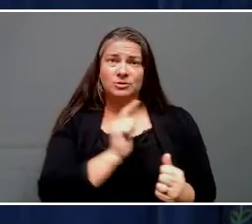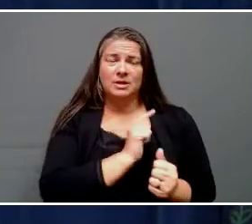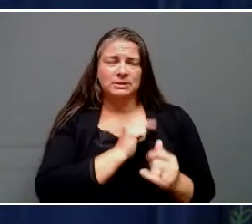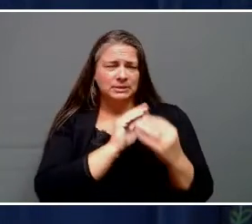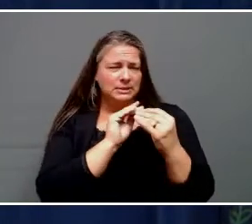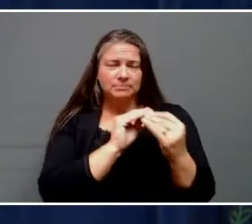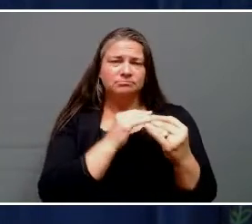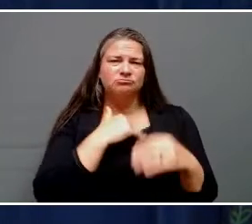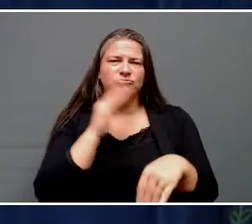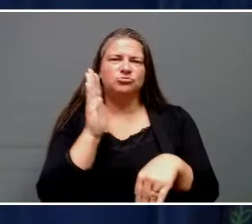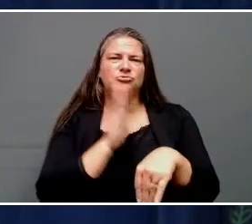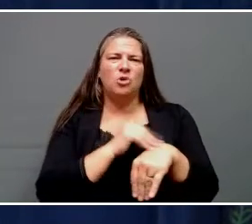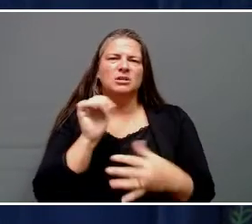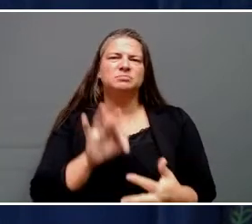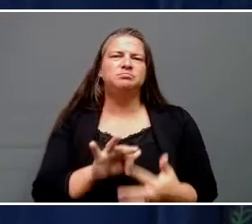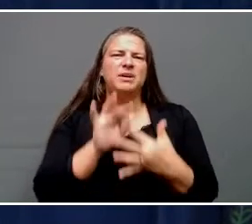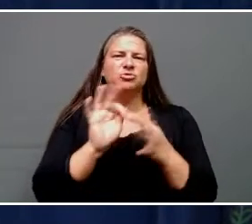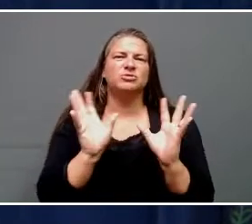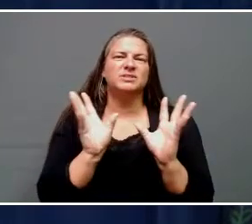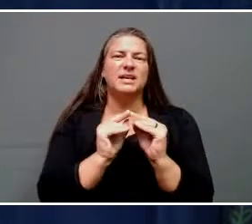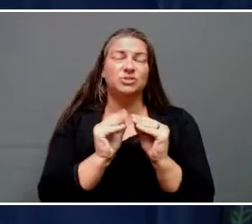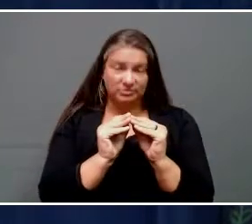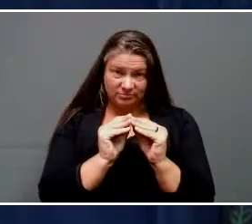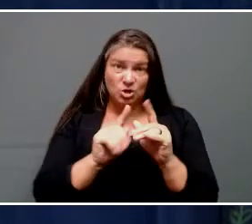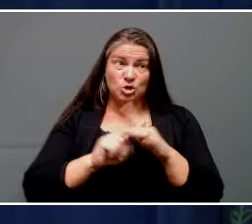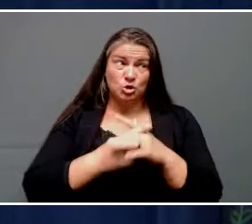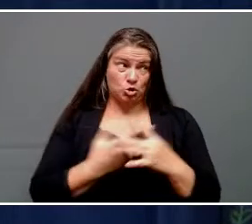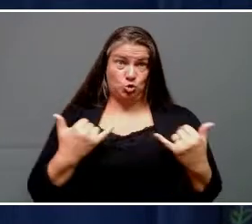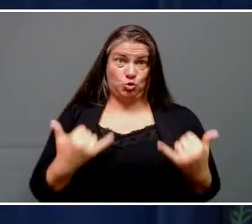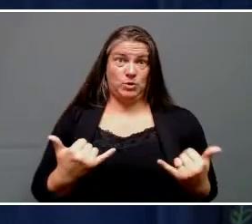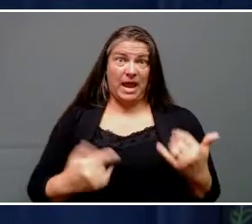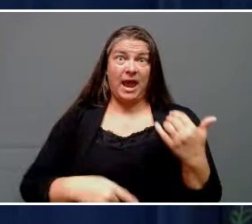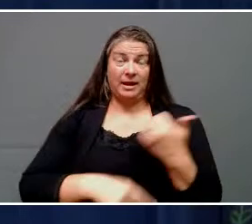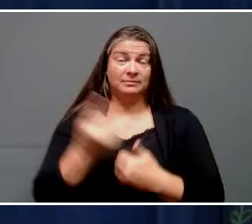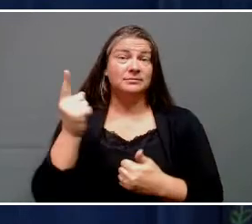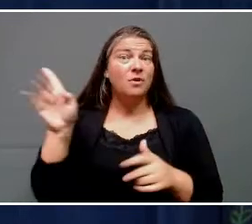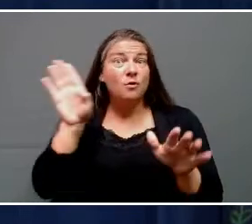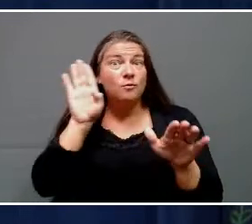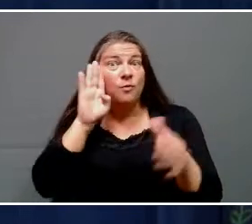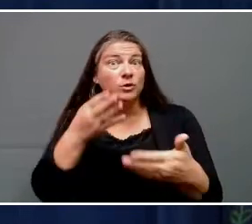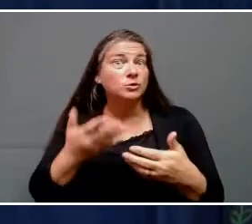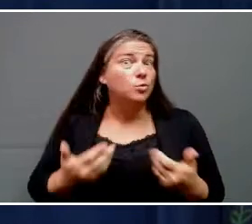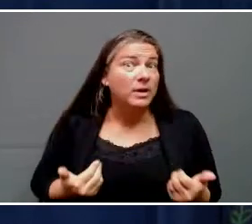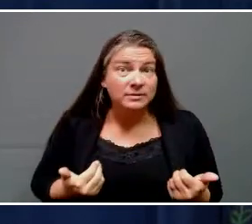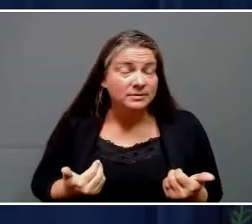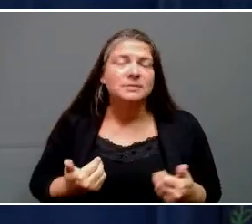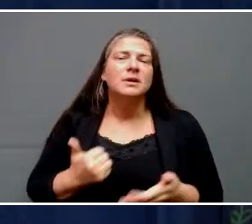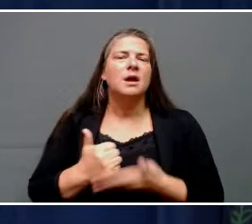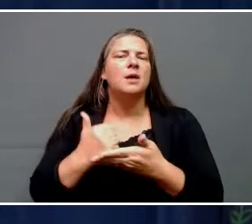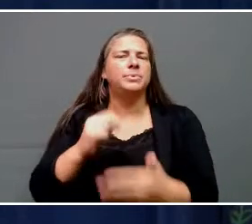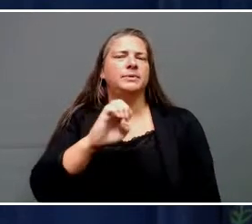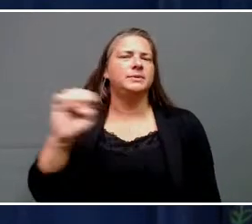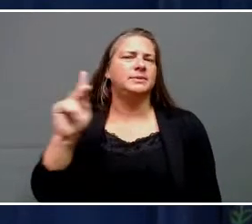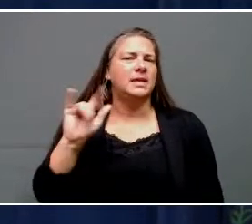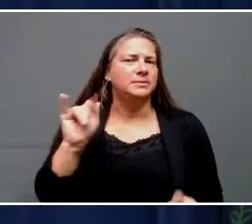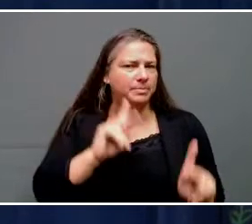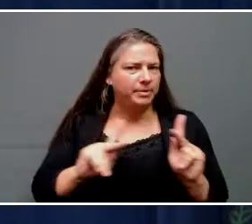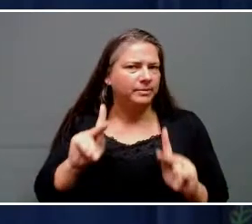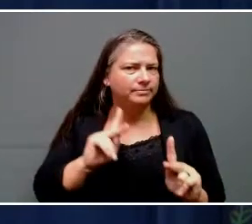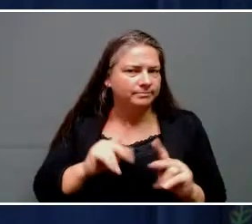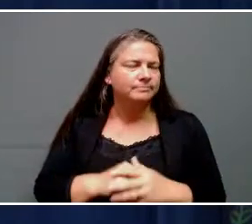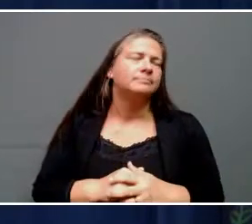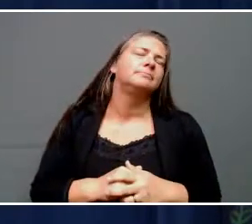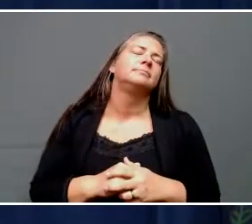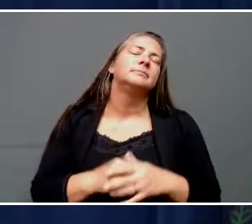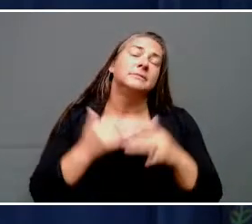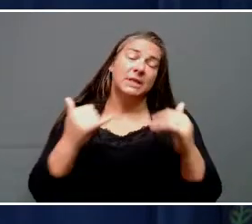legislative session that began today with the sole focus of helping our families in Eastern Kentucky. So I'm here today with